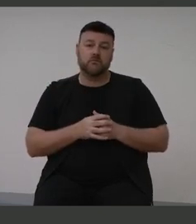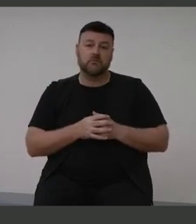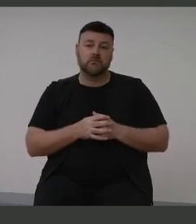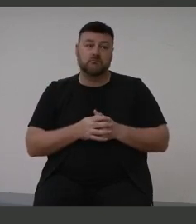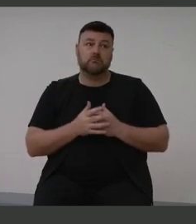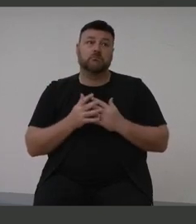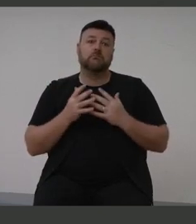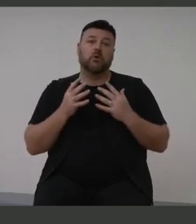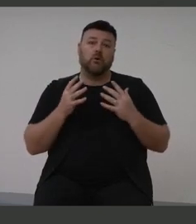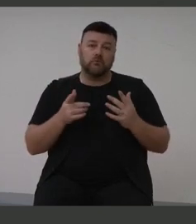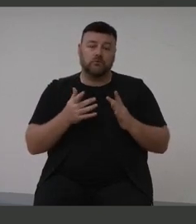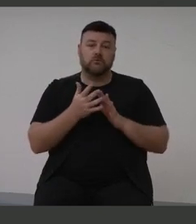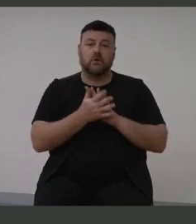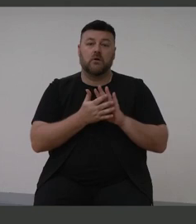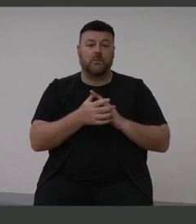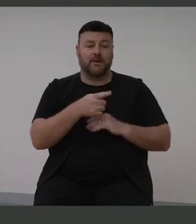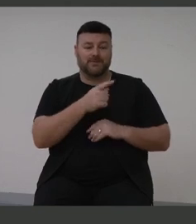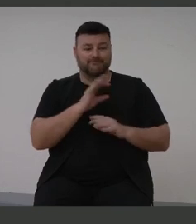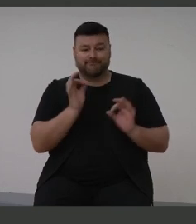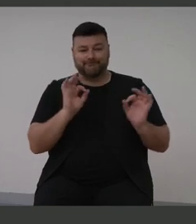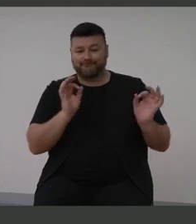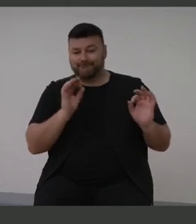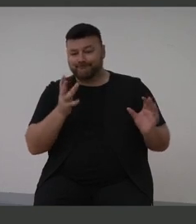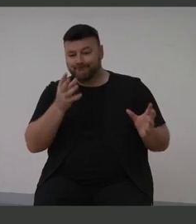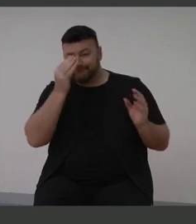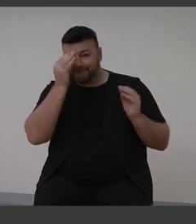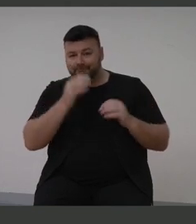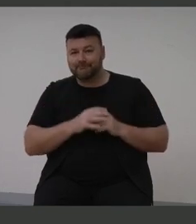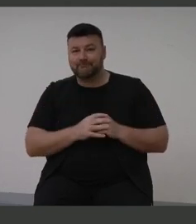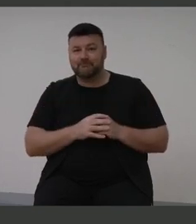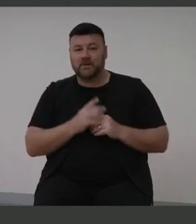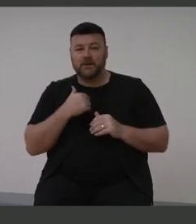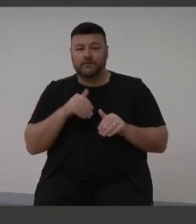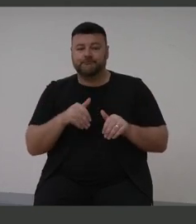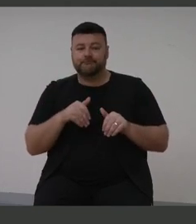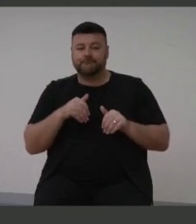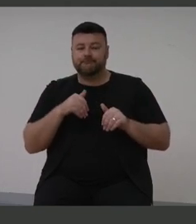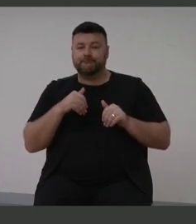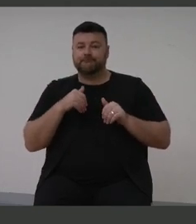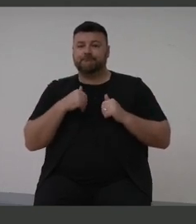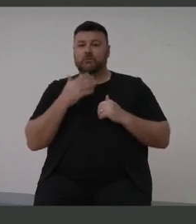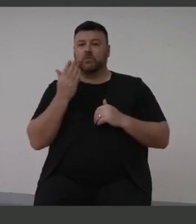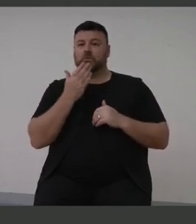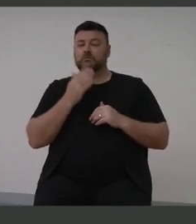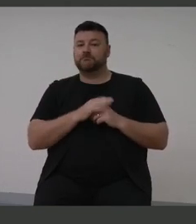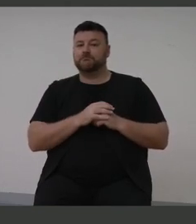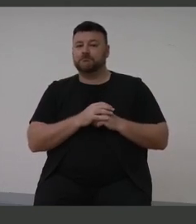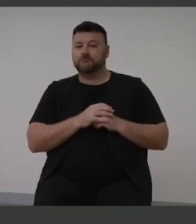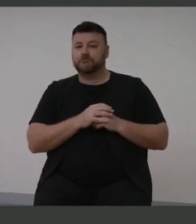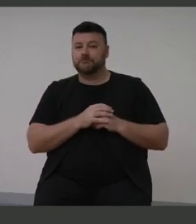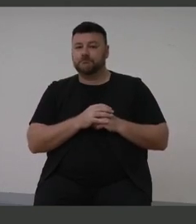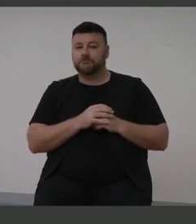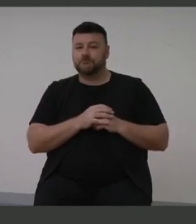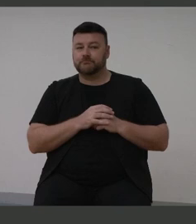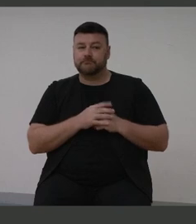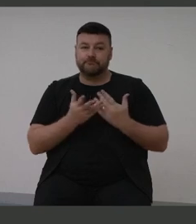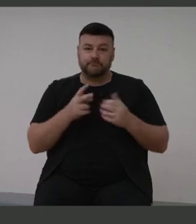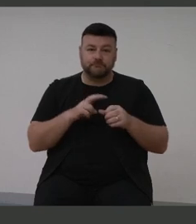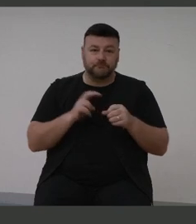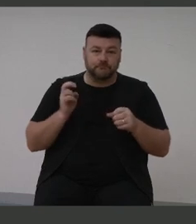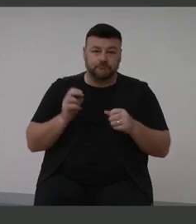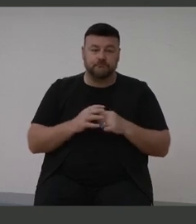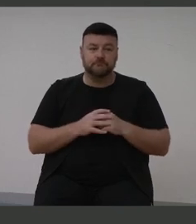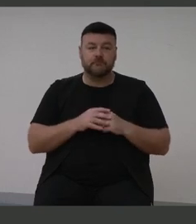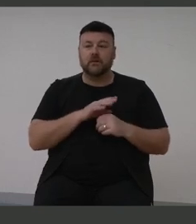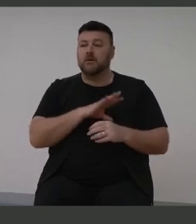often, it means that they're not learning, that they bow out of the education system, and then they